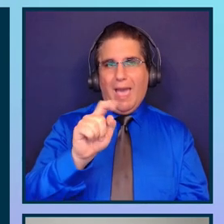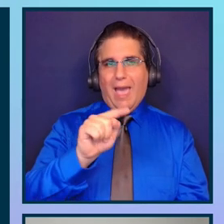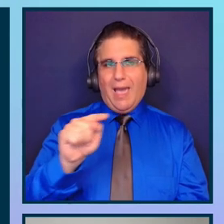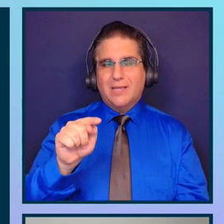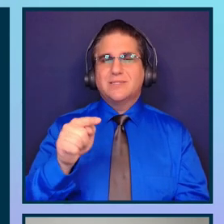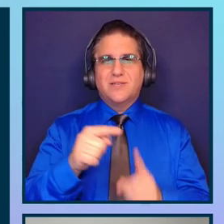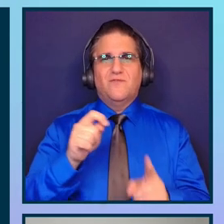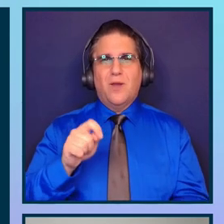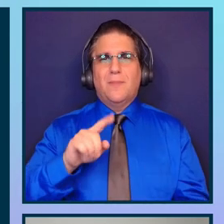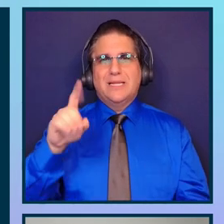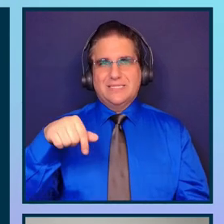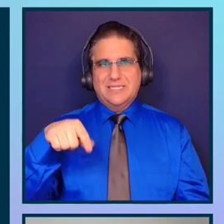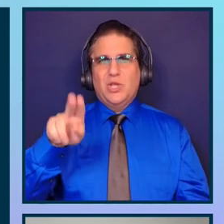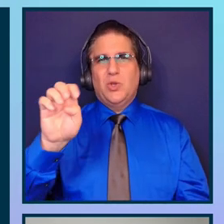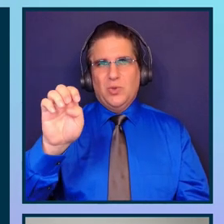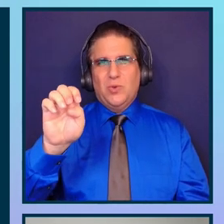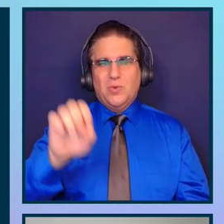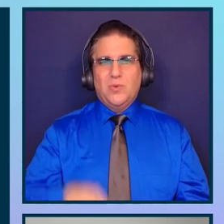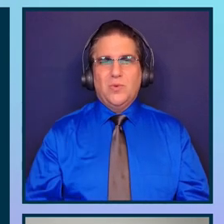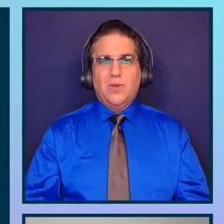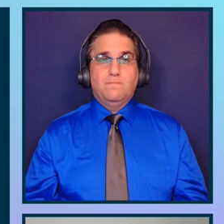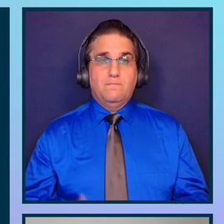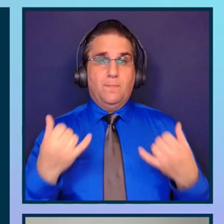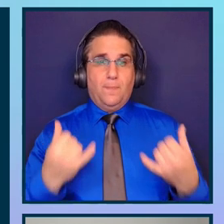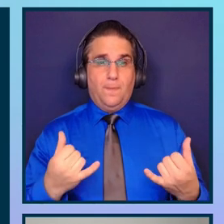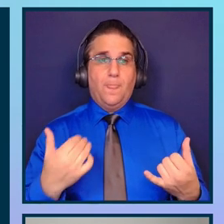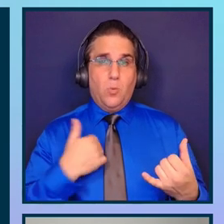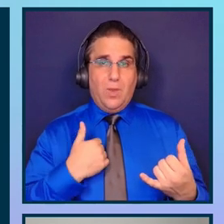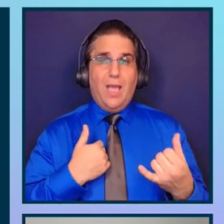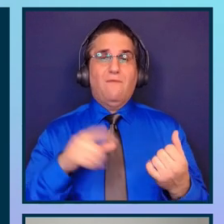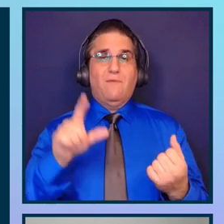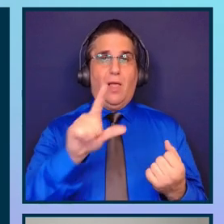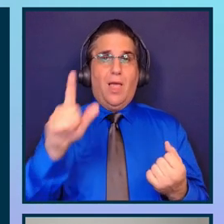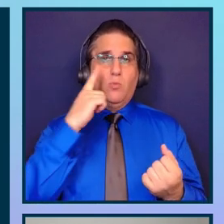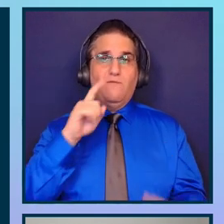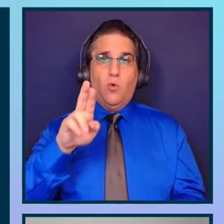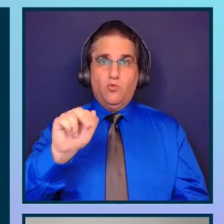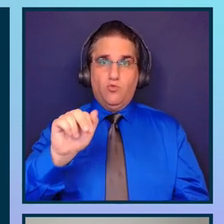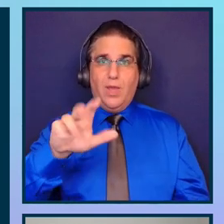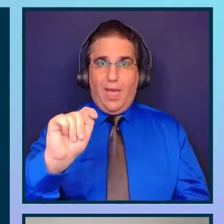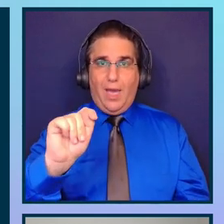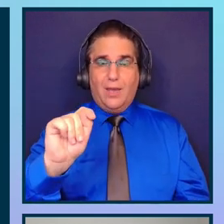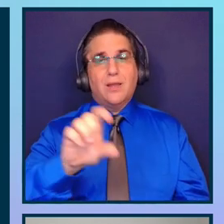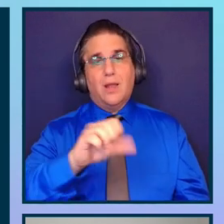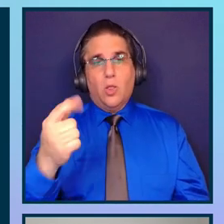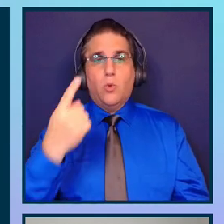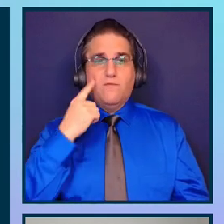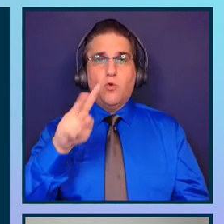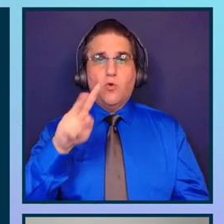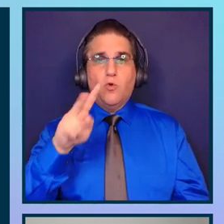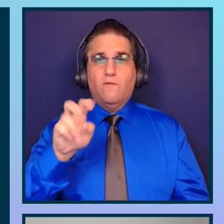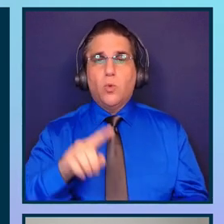Dequeue. And this time, there is a library for React. And as well, there is something for Vue or Angular.